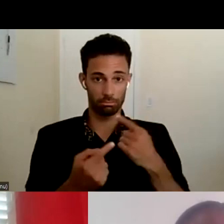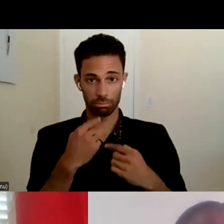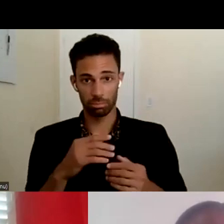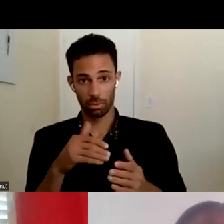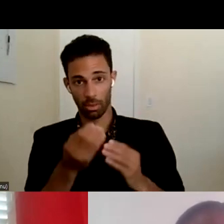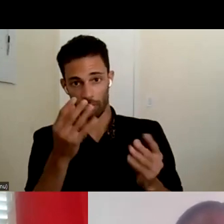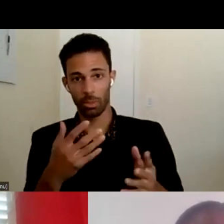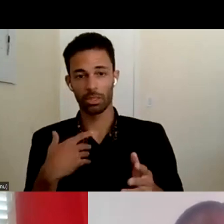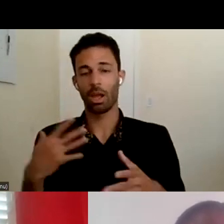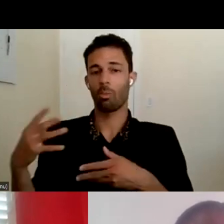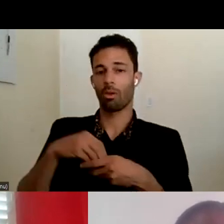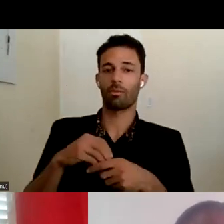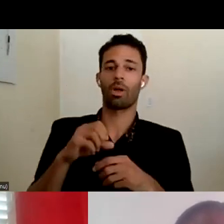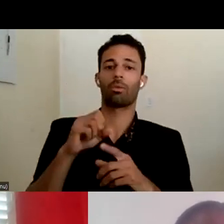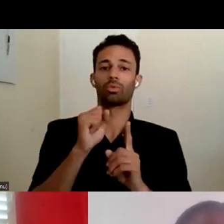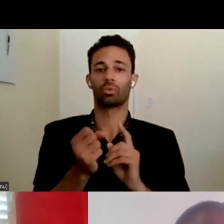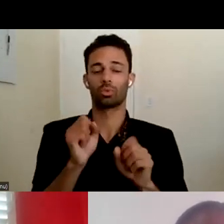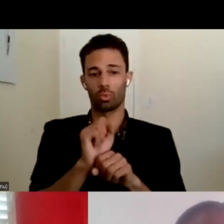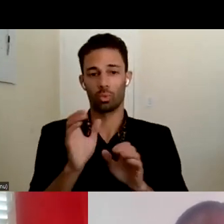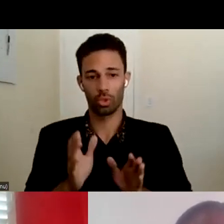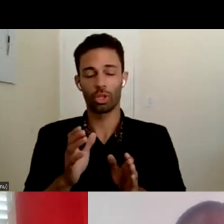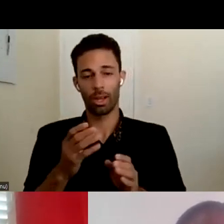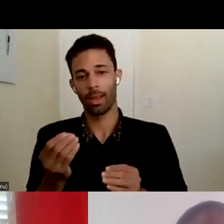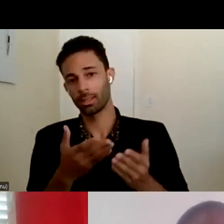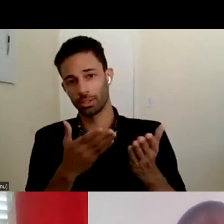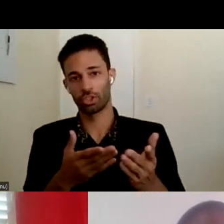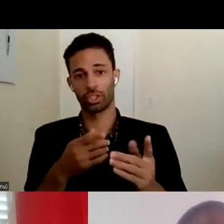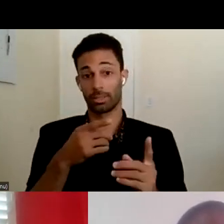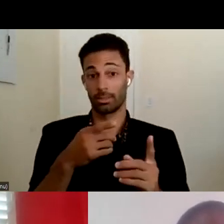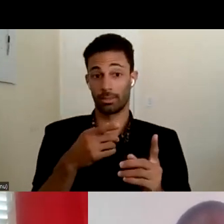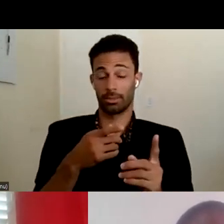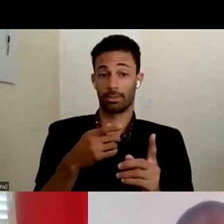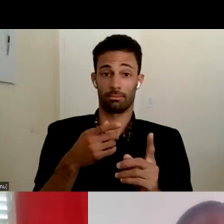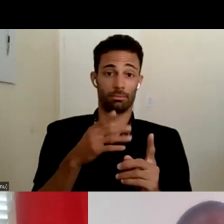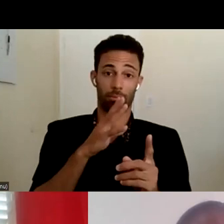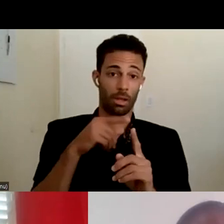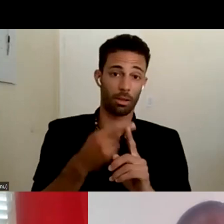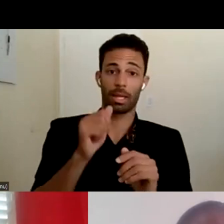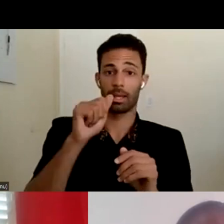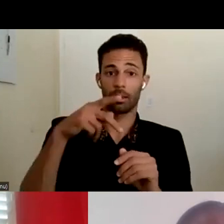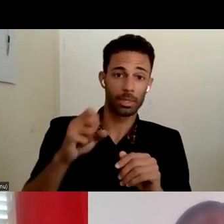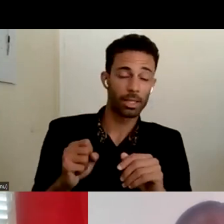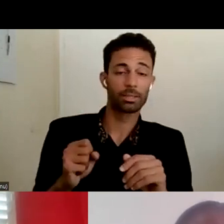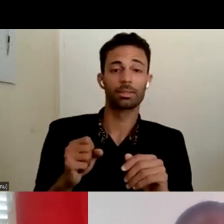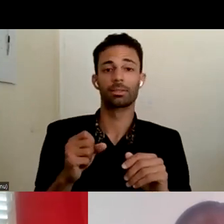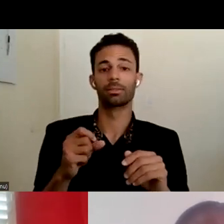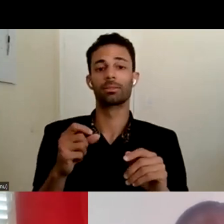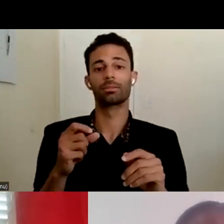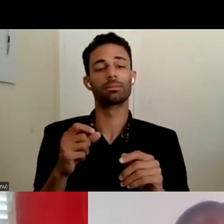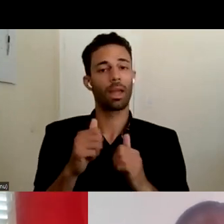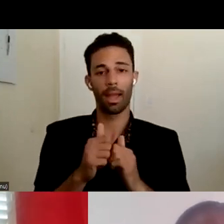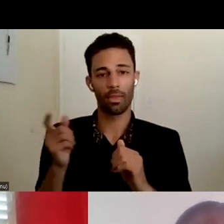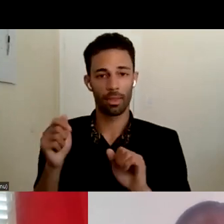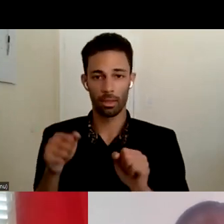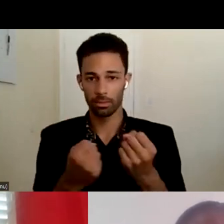and talk to perhaps suggesting that he might want to, if he want to talk to about APS and what they do and how they could support him,